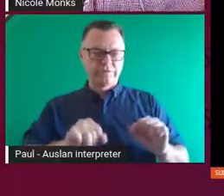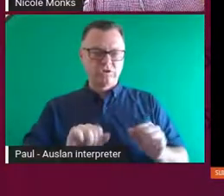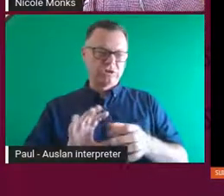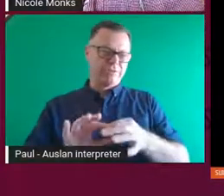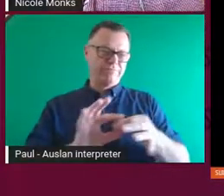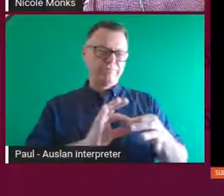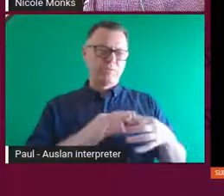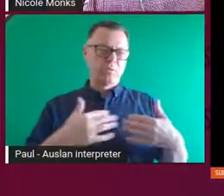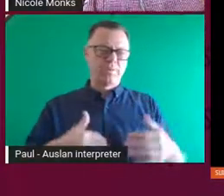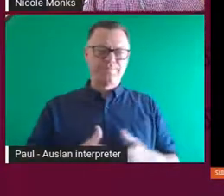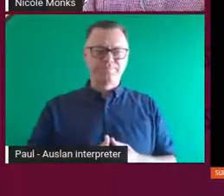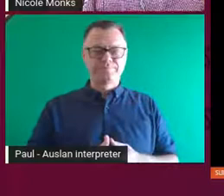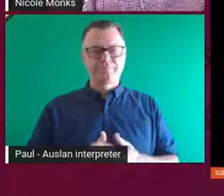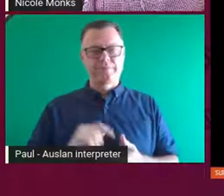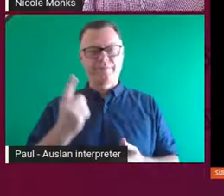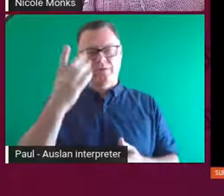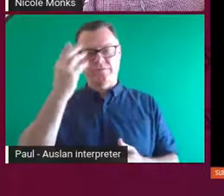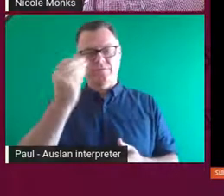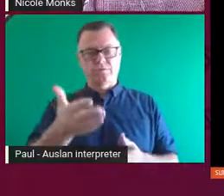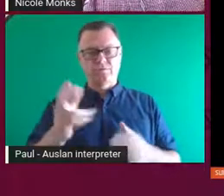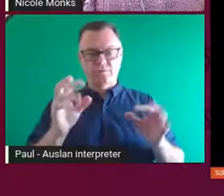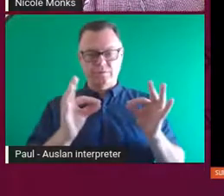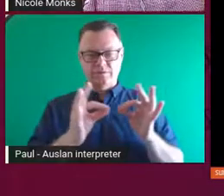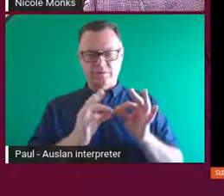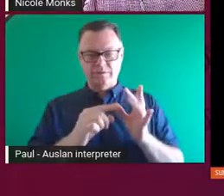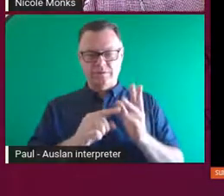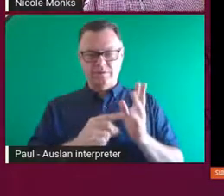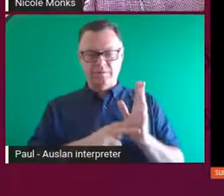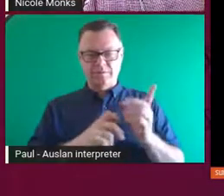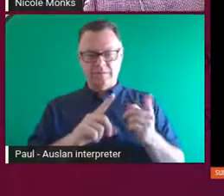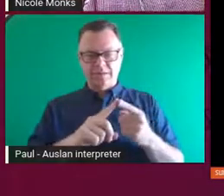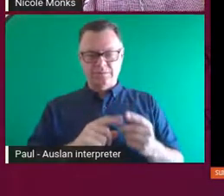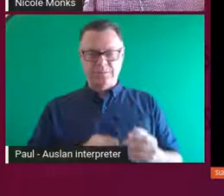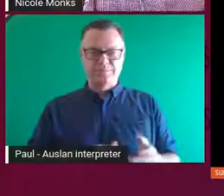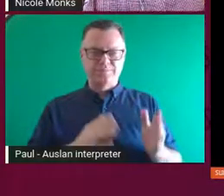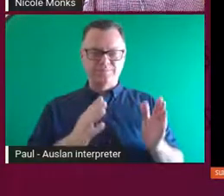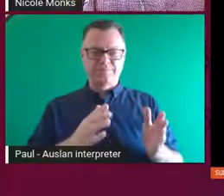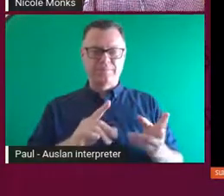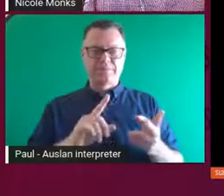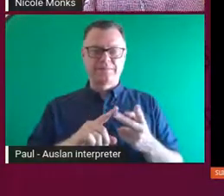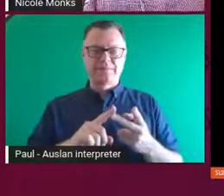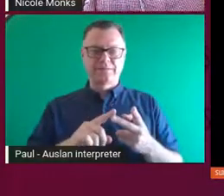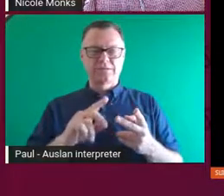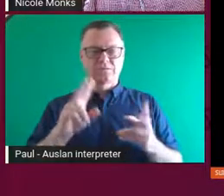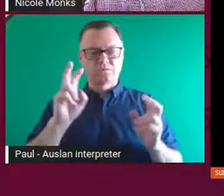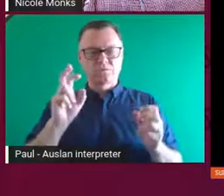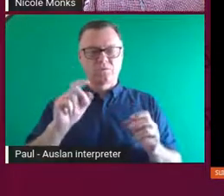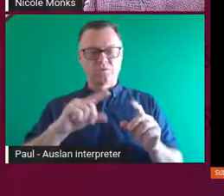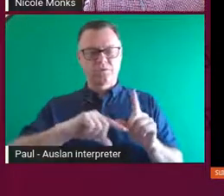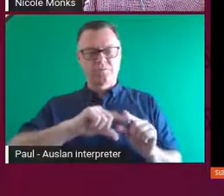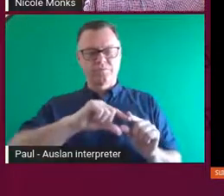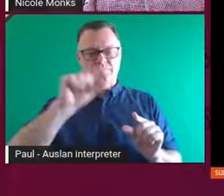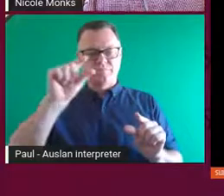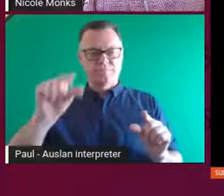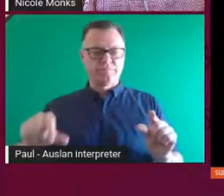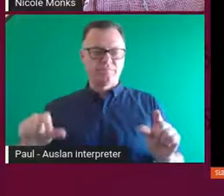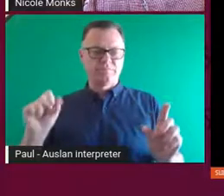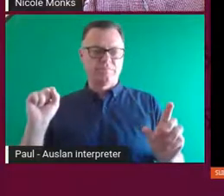first one that's on the screen is called Bounce. And then the second one is called Boomerang. And you were just talking about them before.